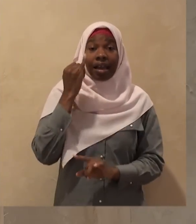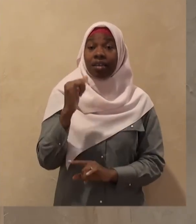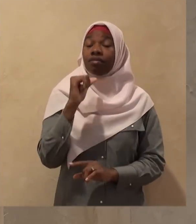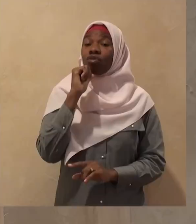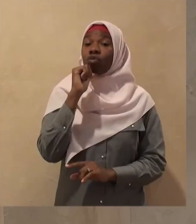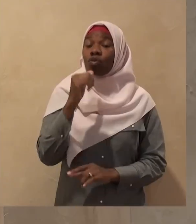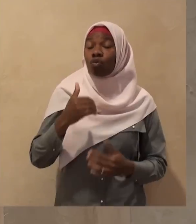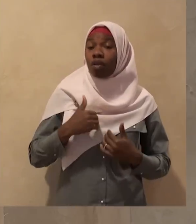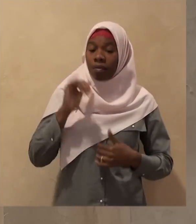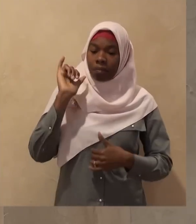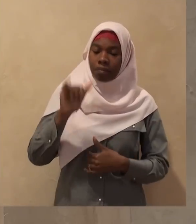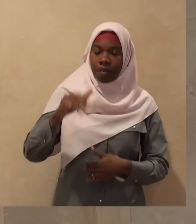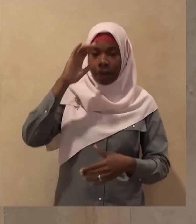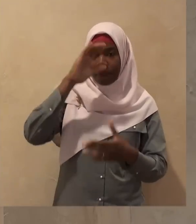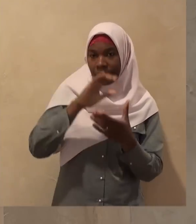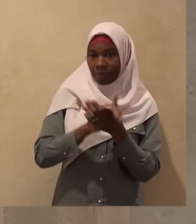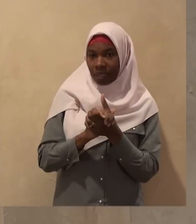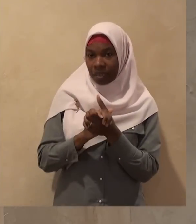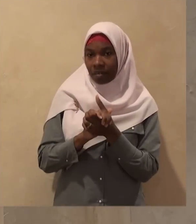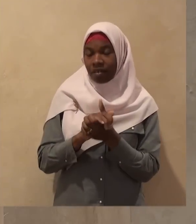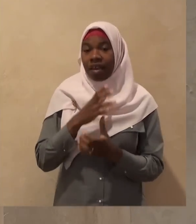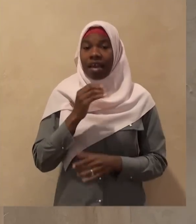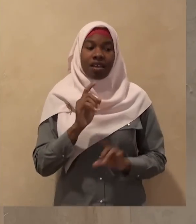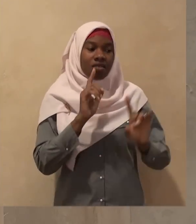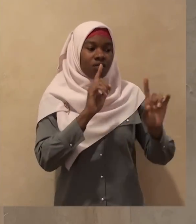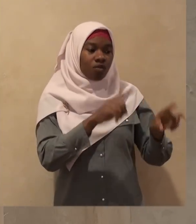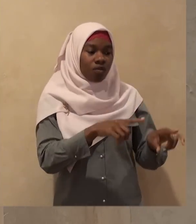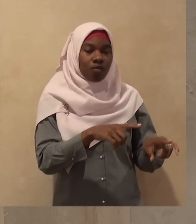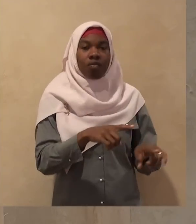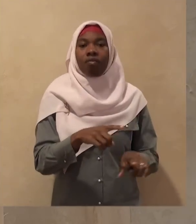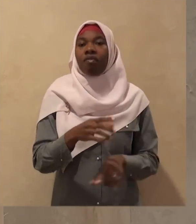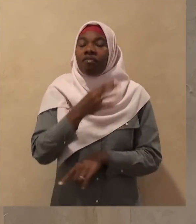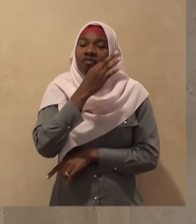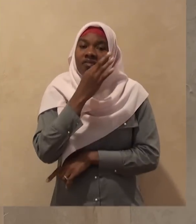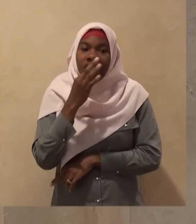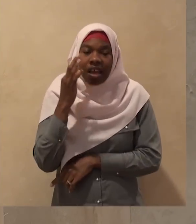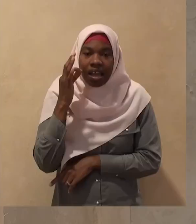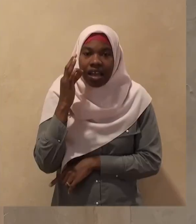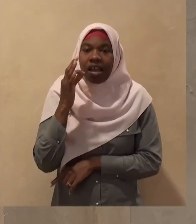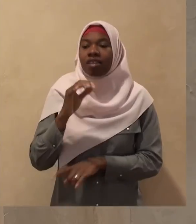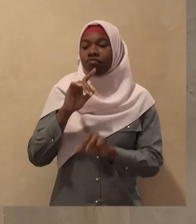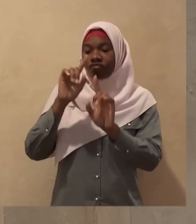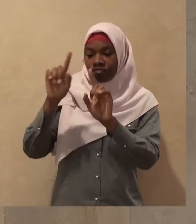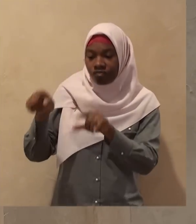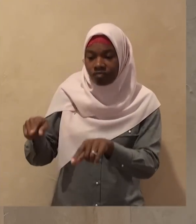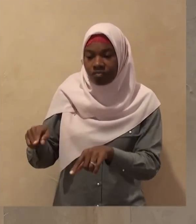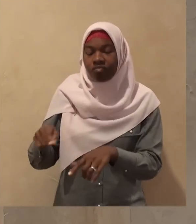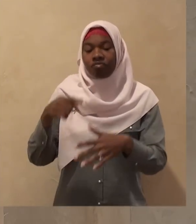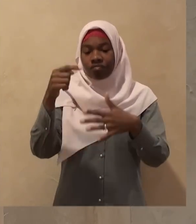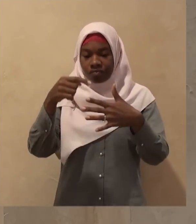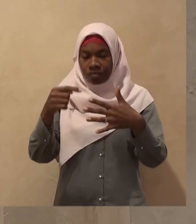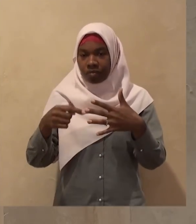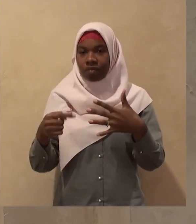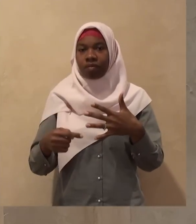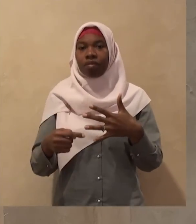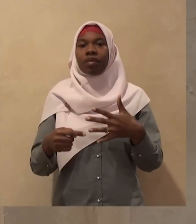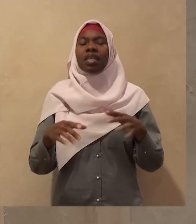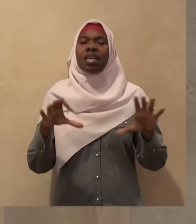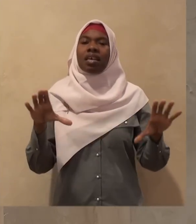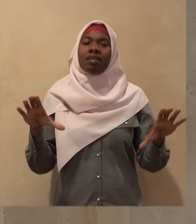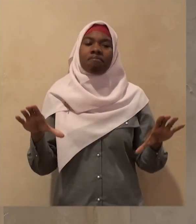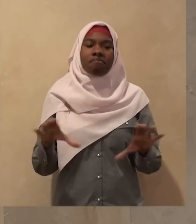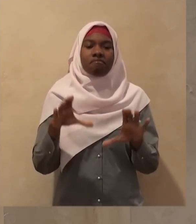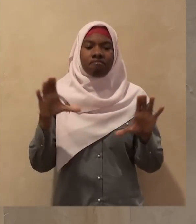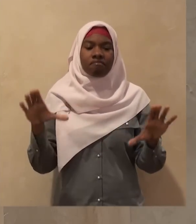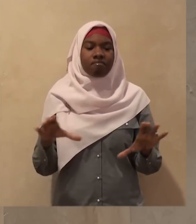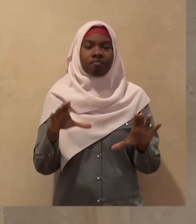27th of rajab or he goes for umrah during the month of rajab and he believes that it's a normal fast it's a